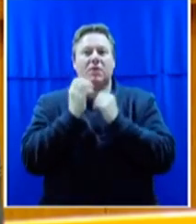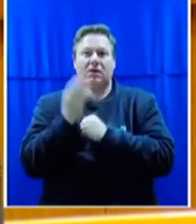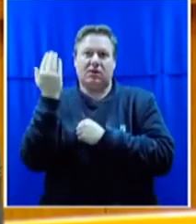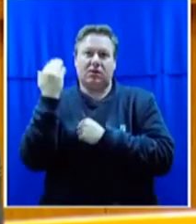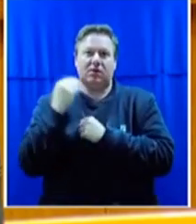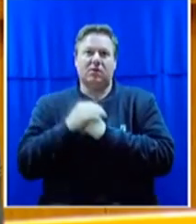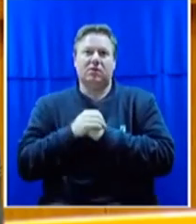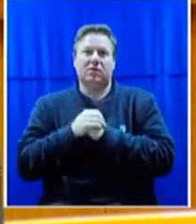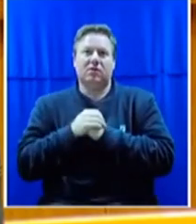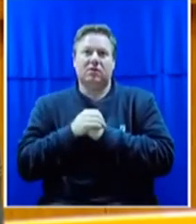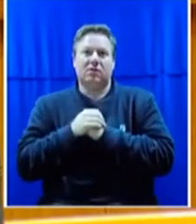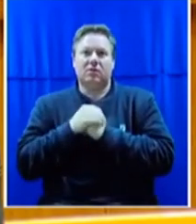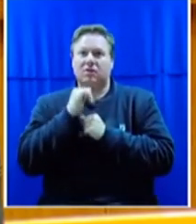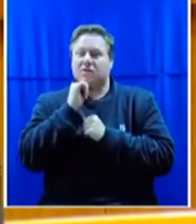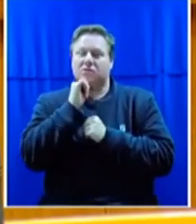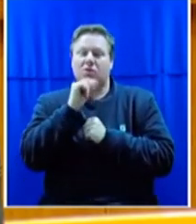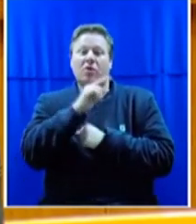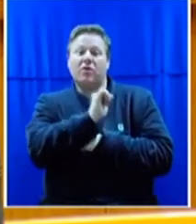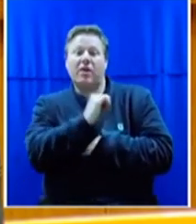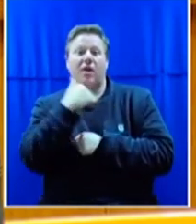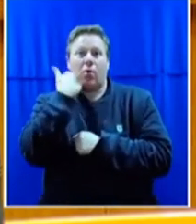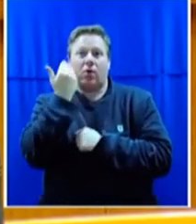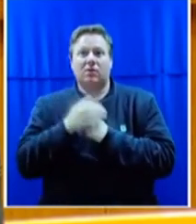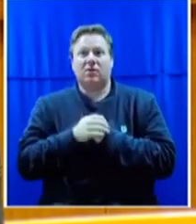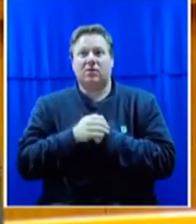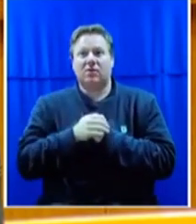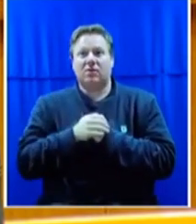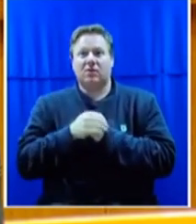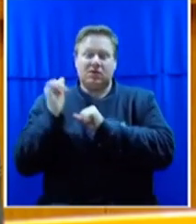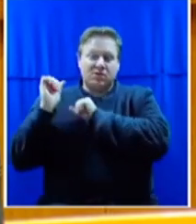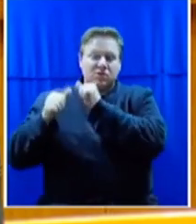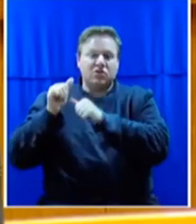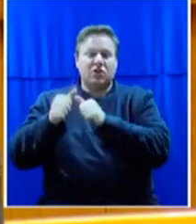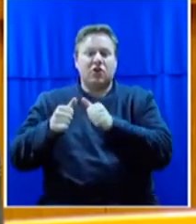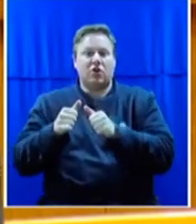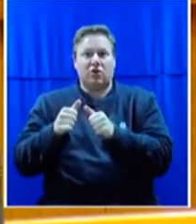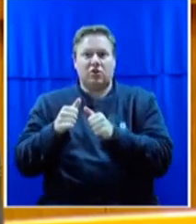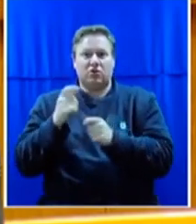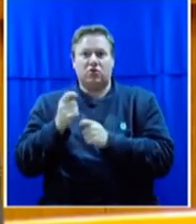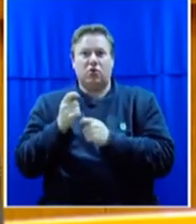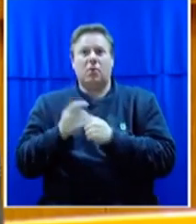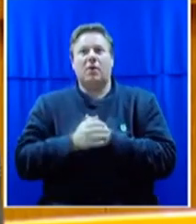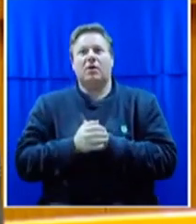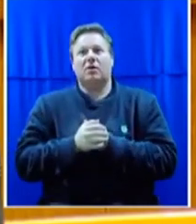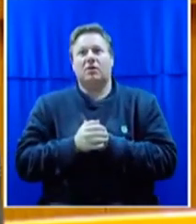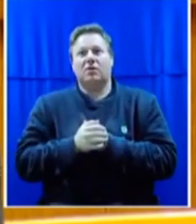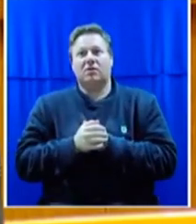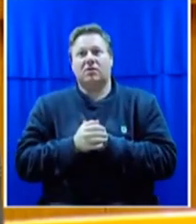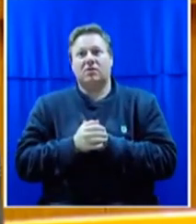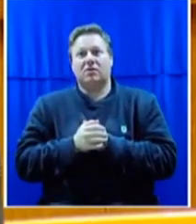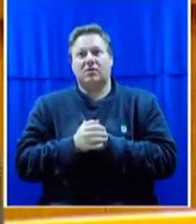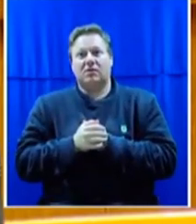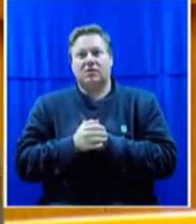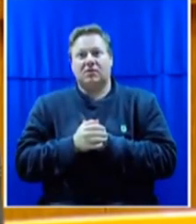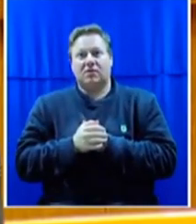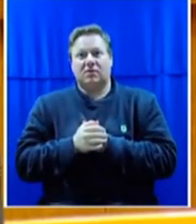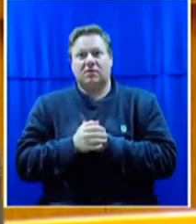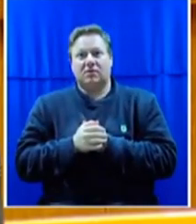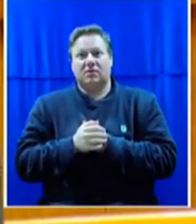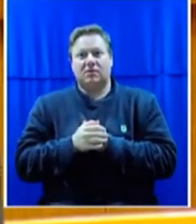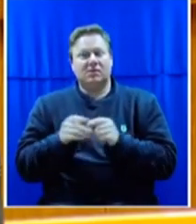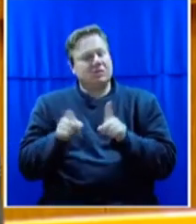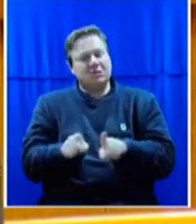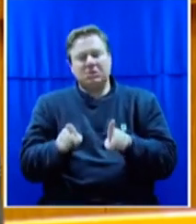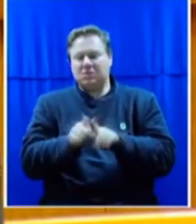often against their will. Generational trauma, Mr. President, runs deep through my veins as